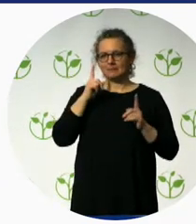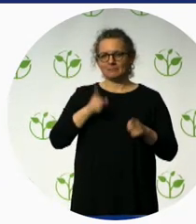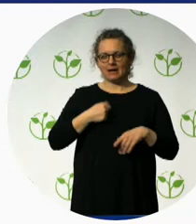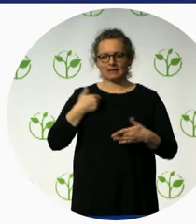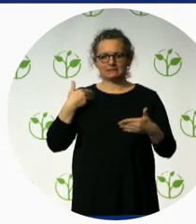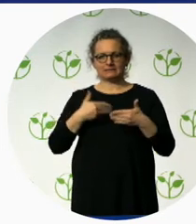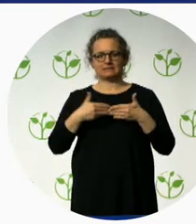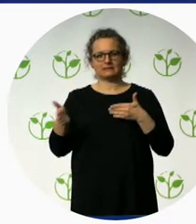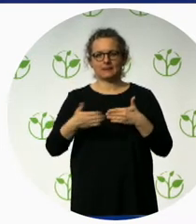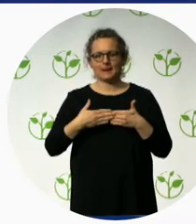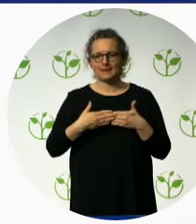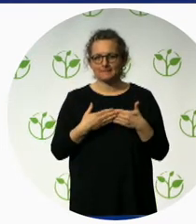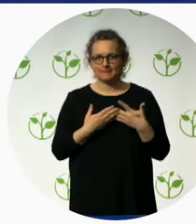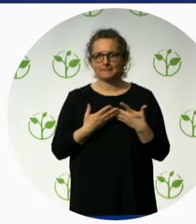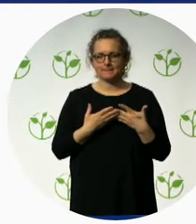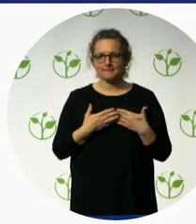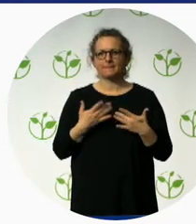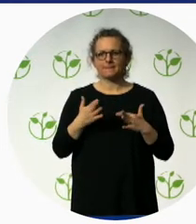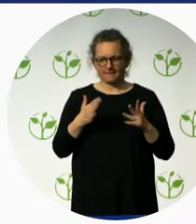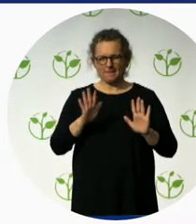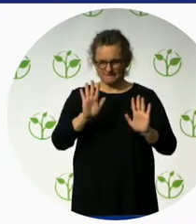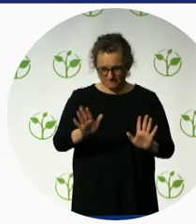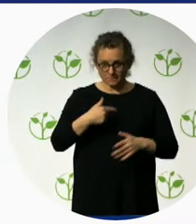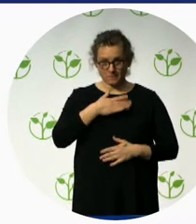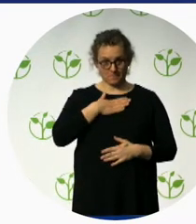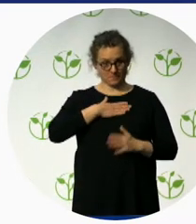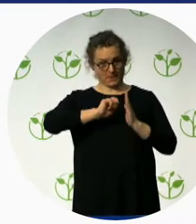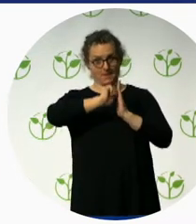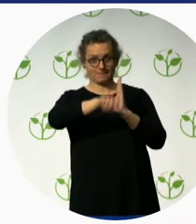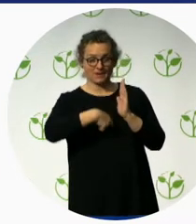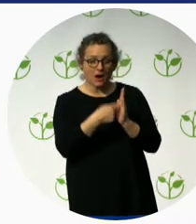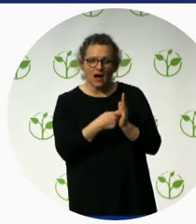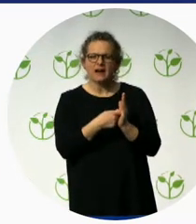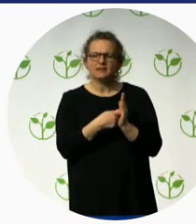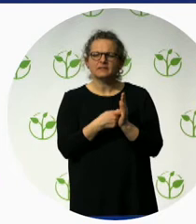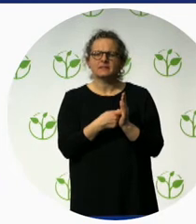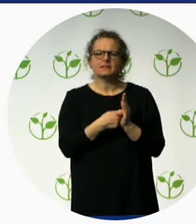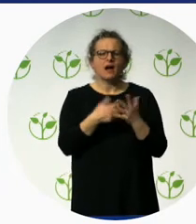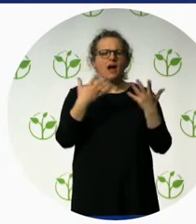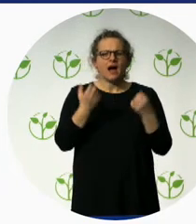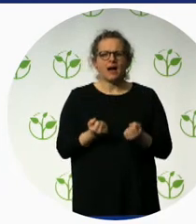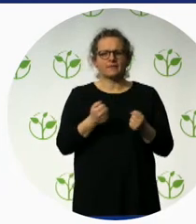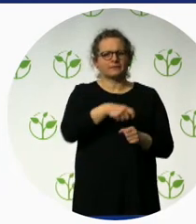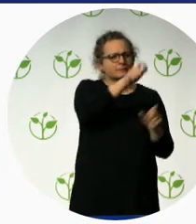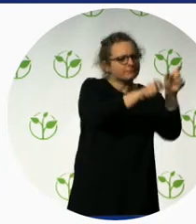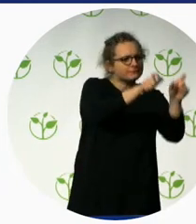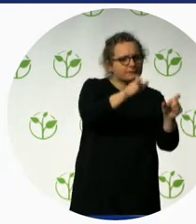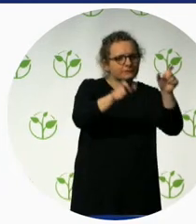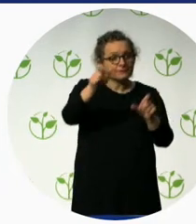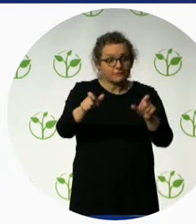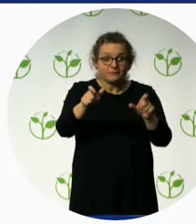Anyway, this project also includes employment, as I said. So, part of the project was also